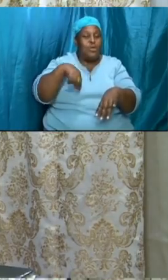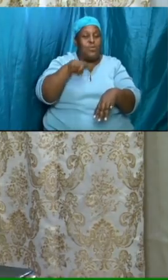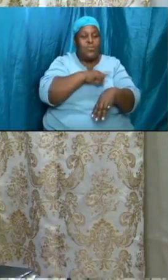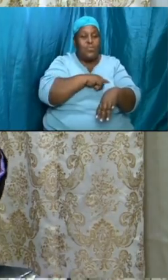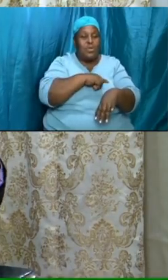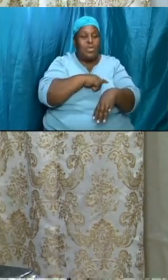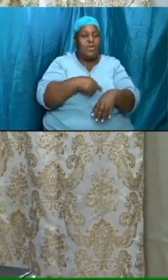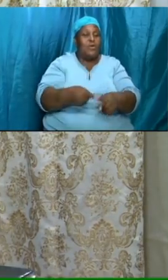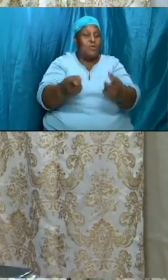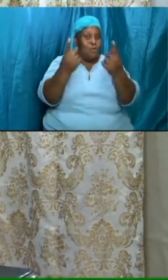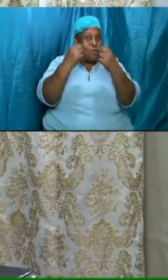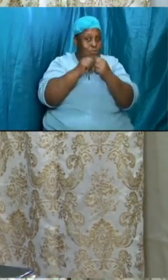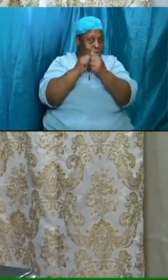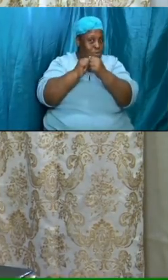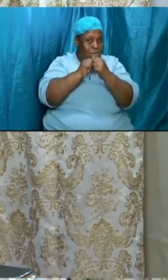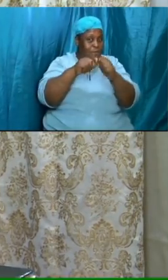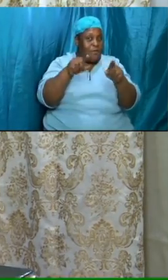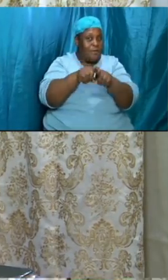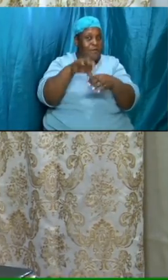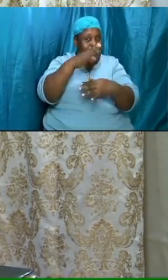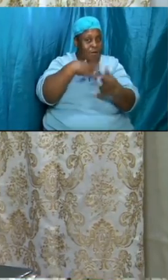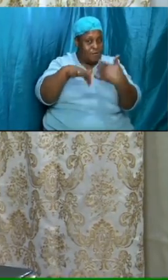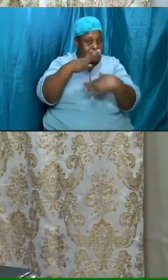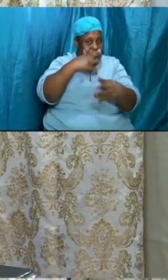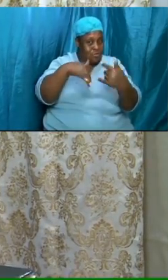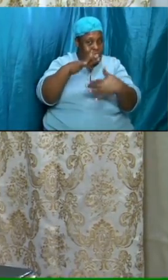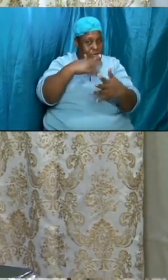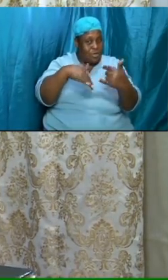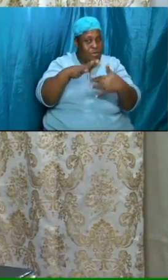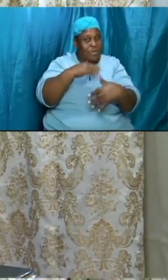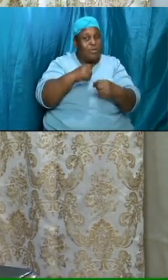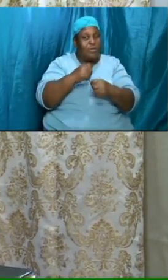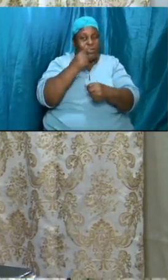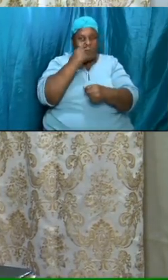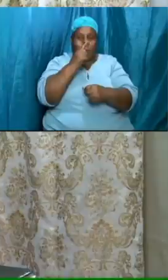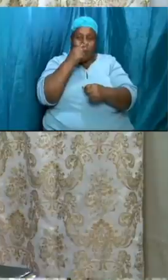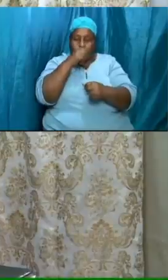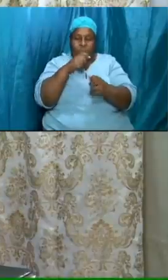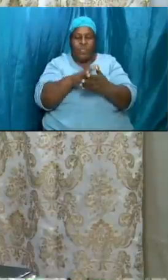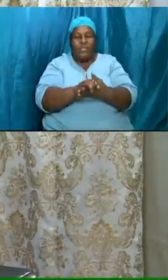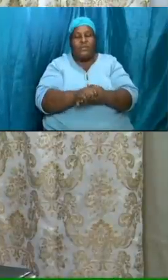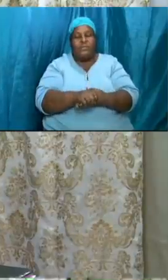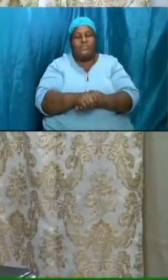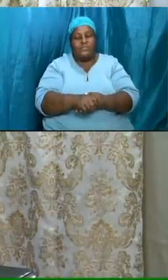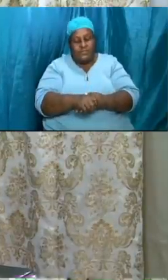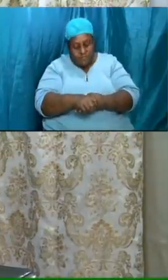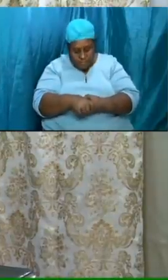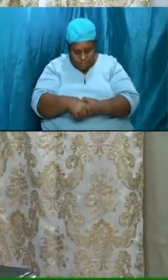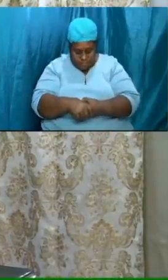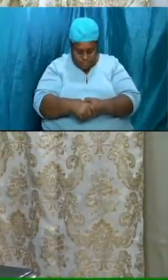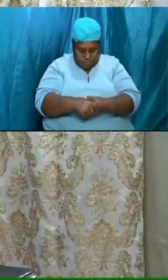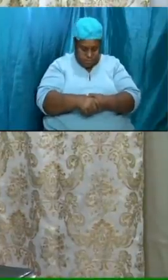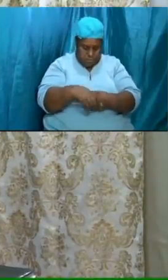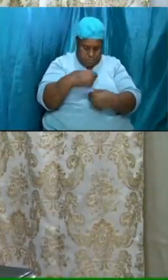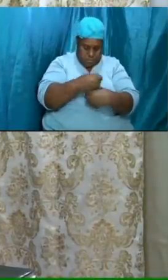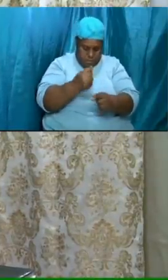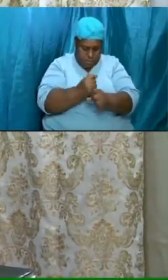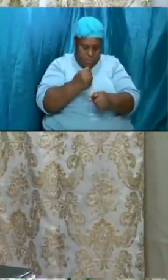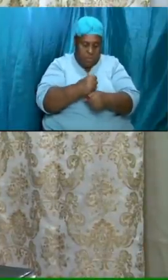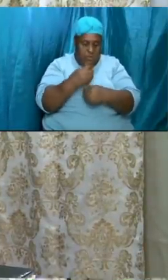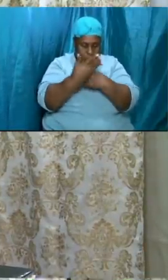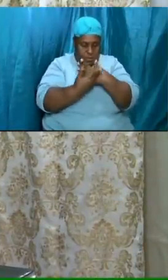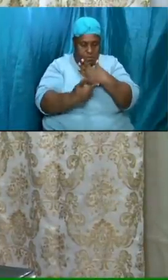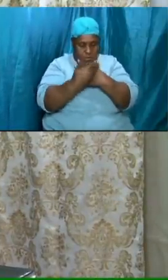as brethren and fellowship and we are going to tie ourselves into the lord so it is going to be communion